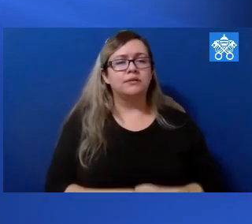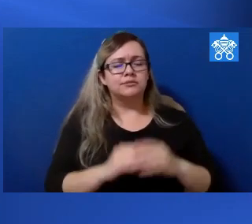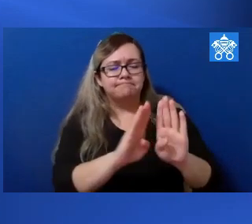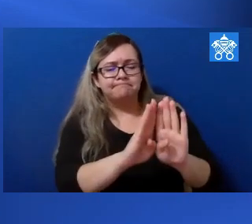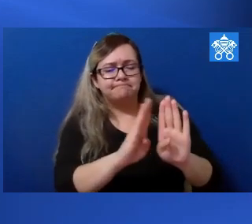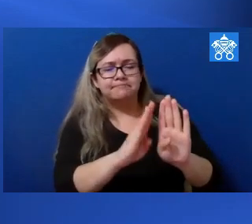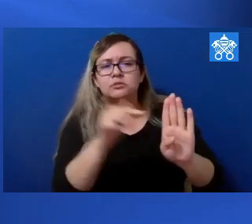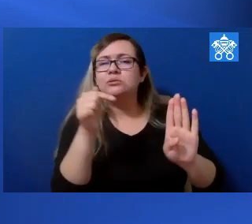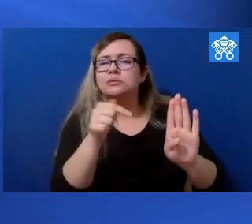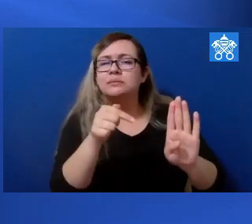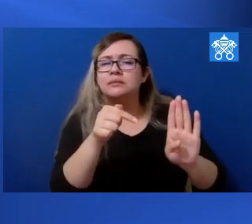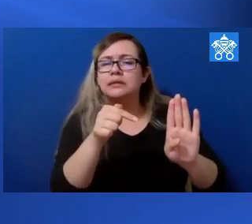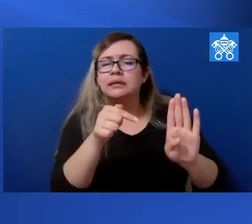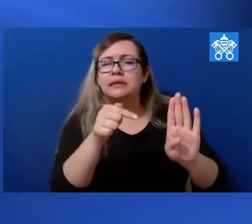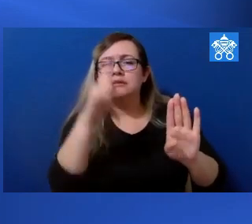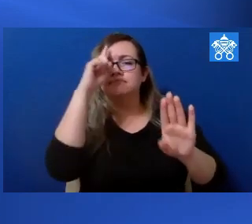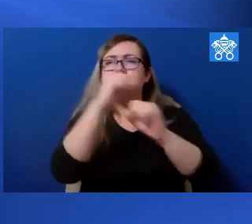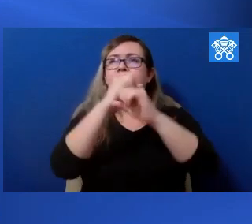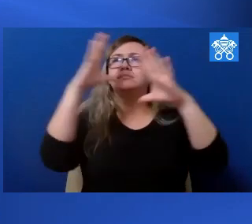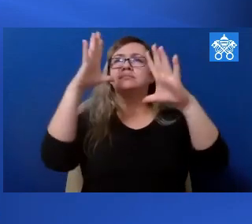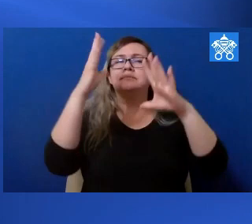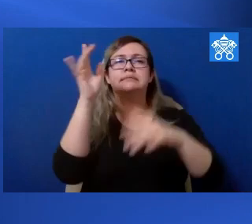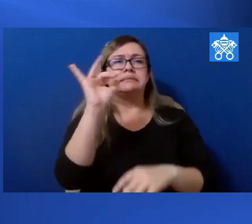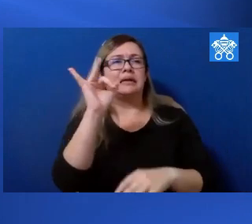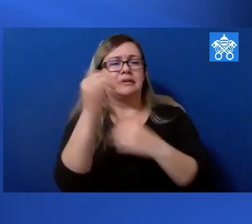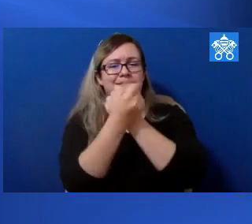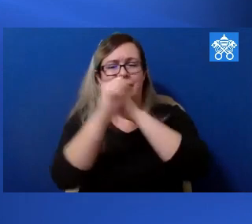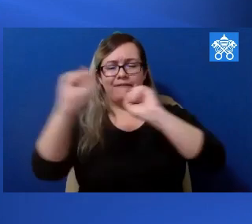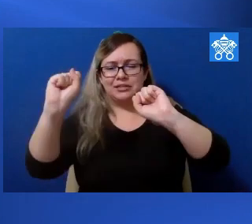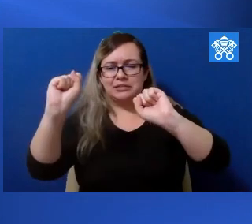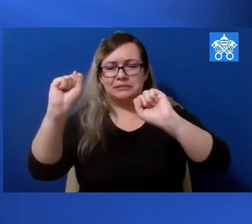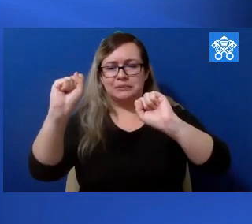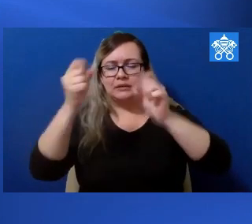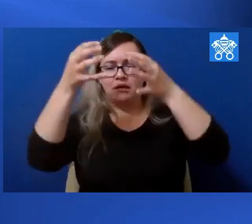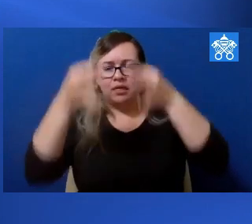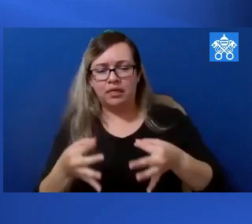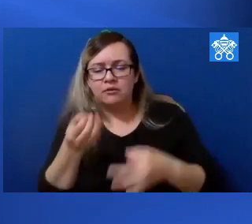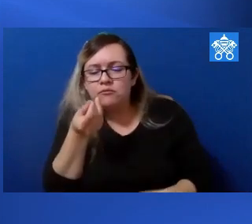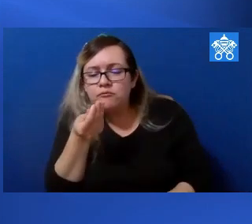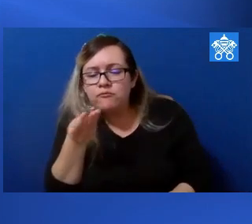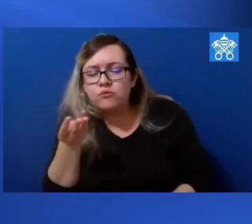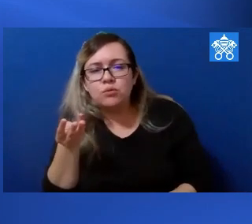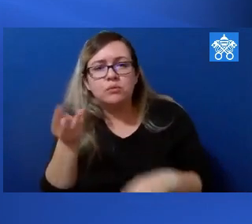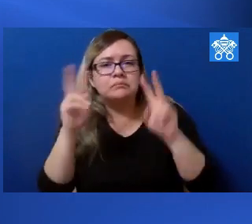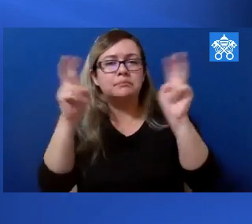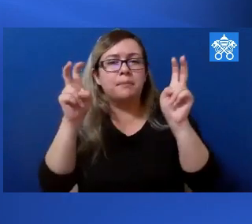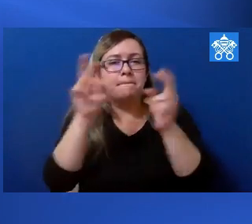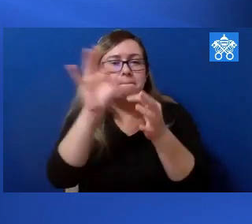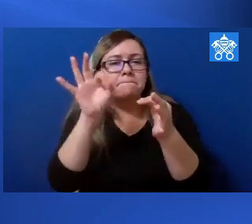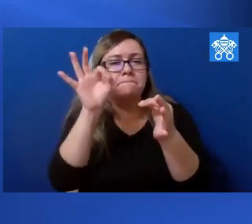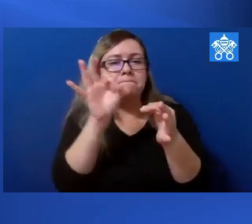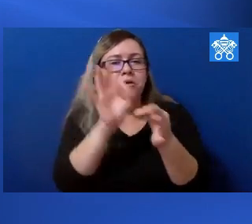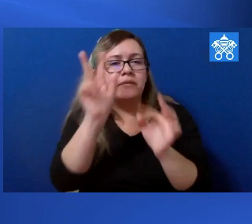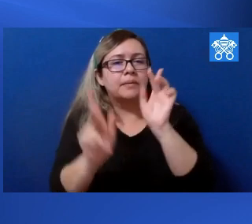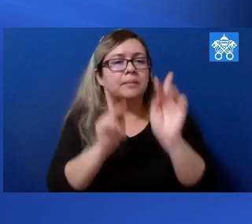could scare us, as if salvation is destined for only a few elect, or perfect people.